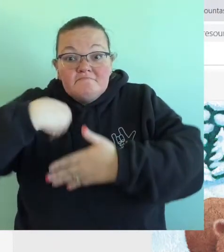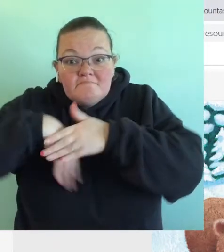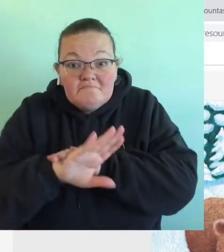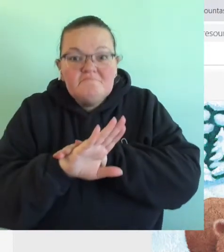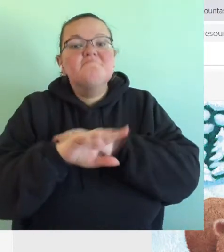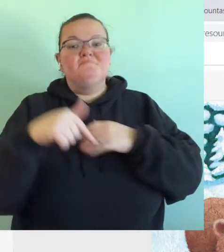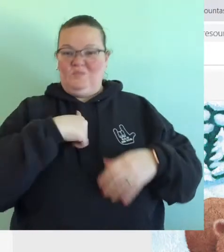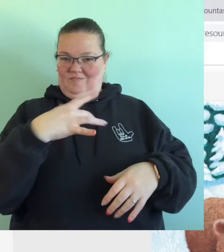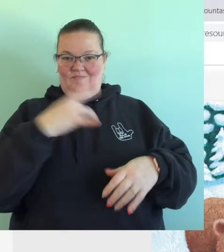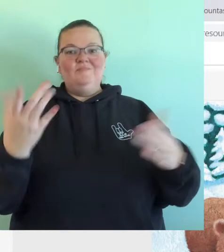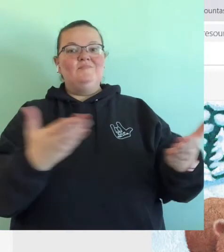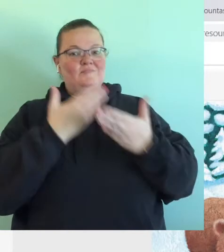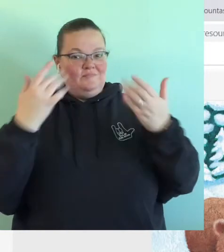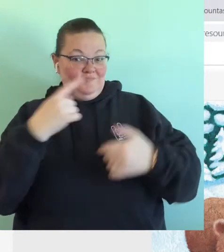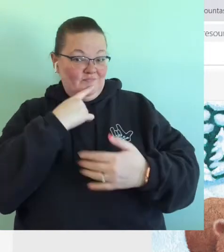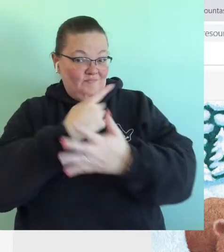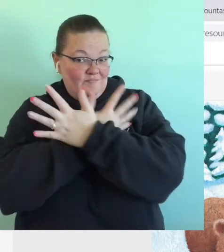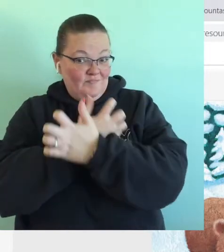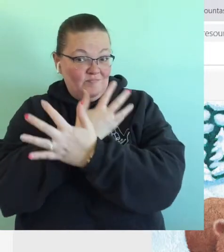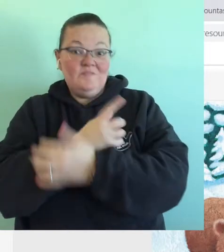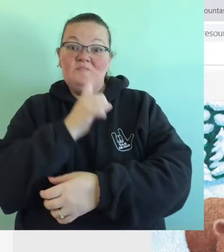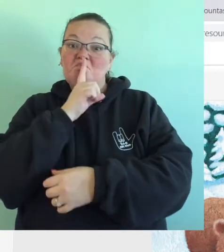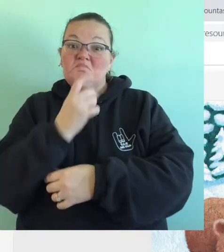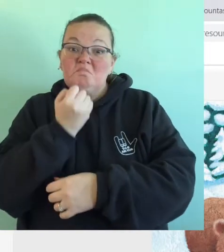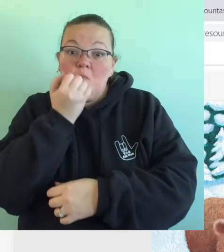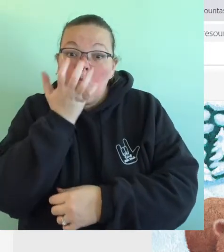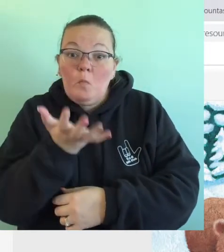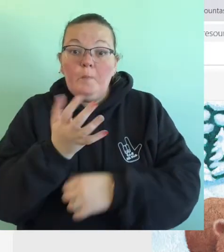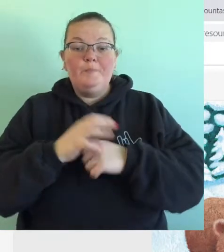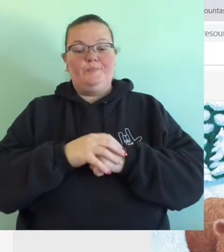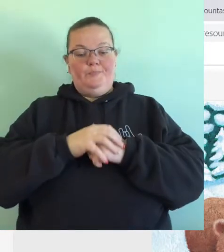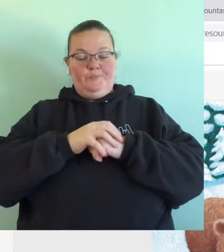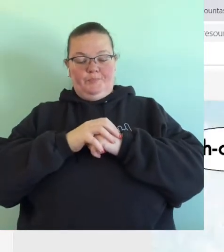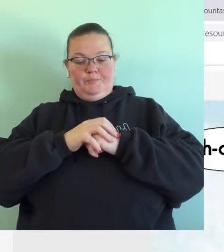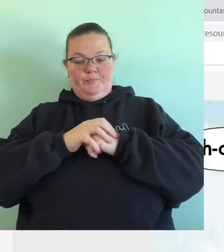went in. I like it in here, said bear. It is warm.